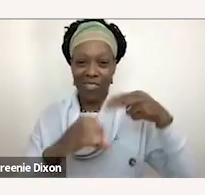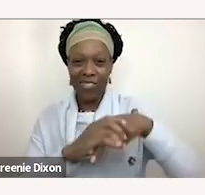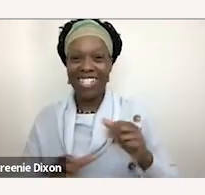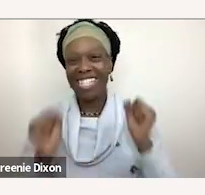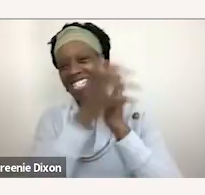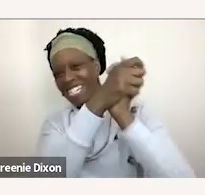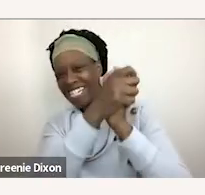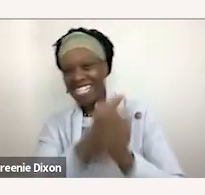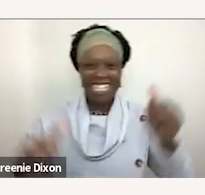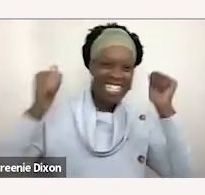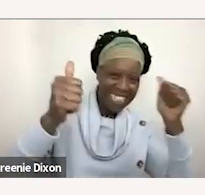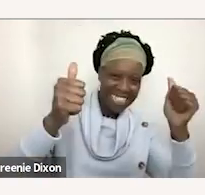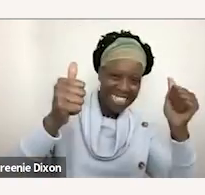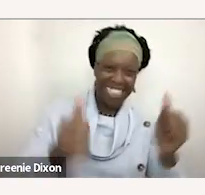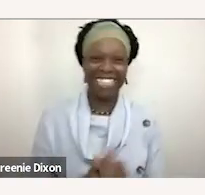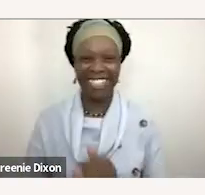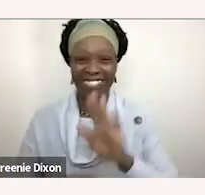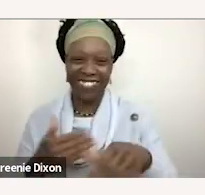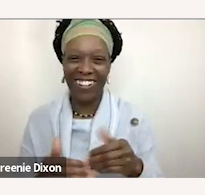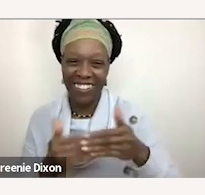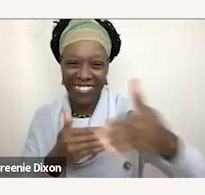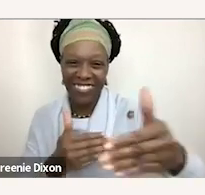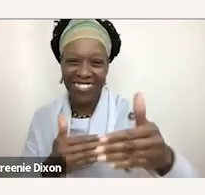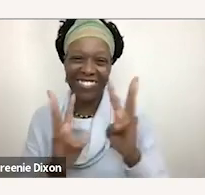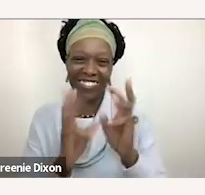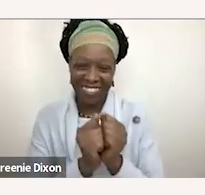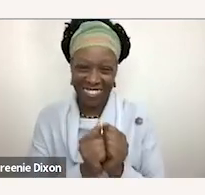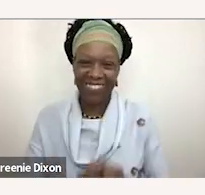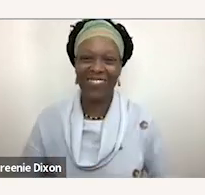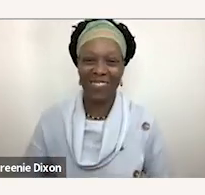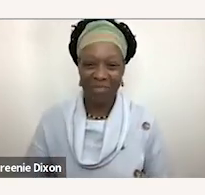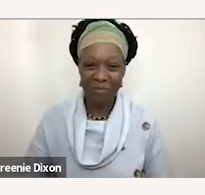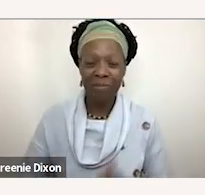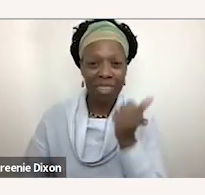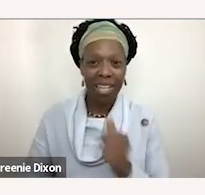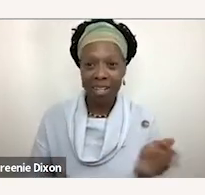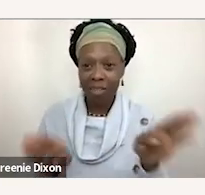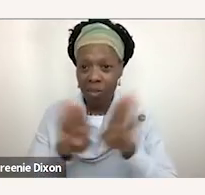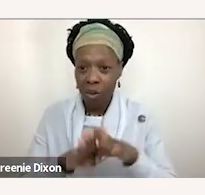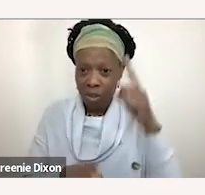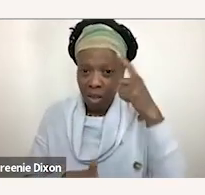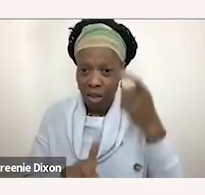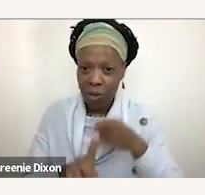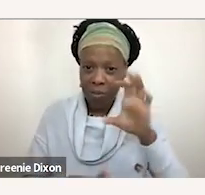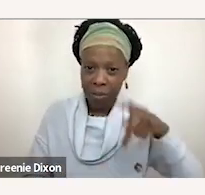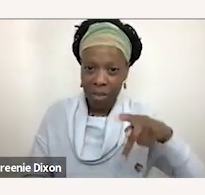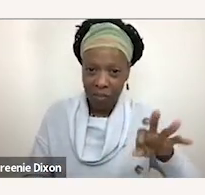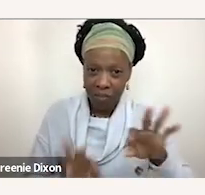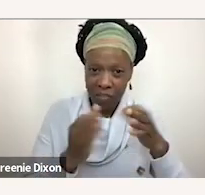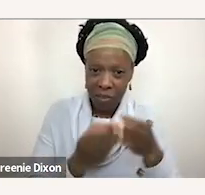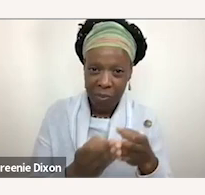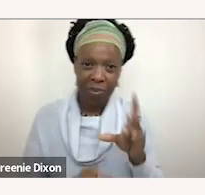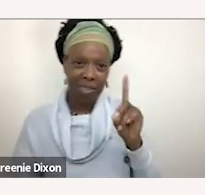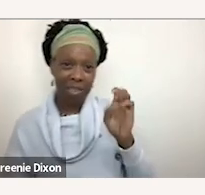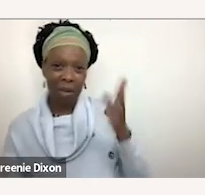of these sessions with cpf to interpret um any any closing thoughts from cpf folks debbie i know you've been in the